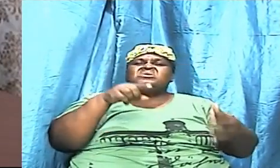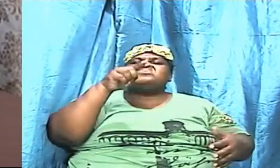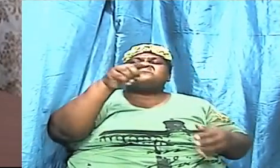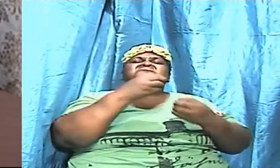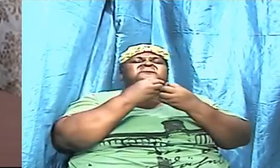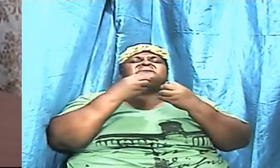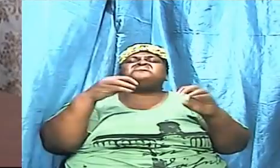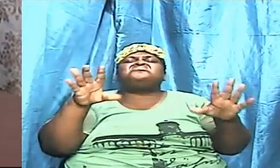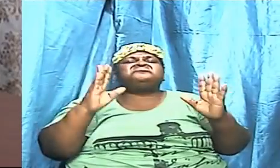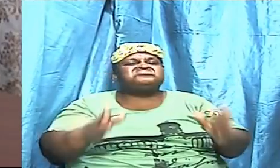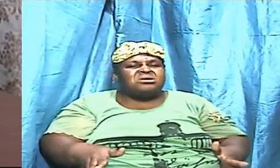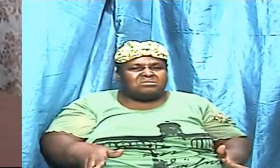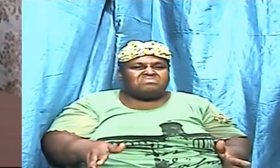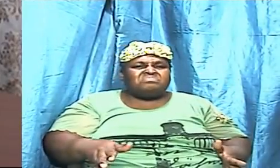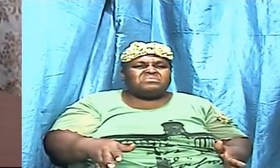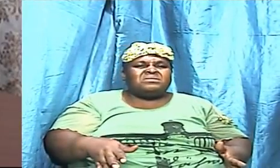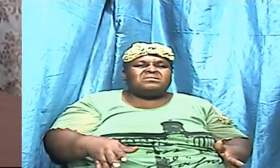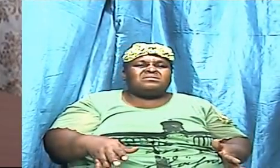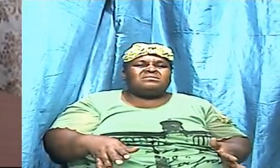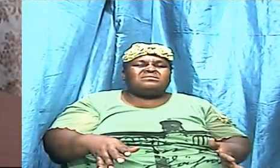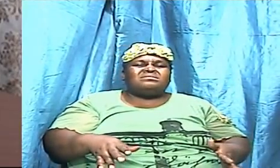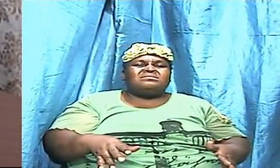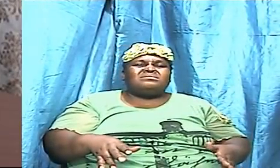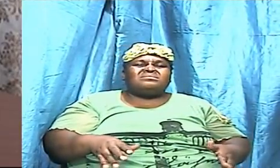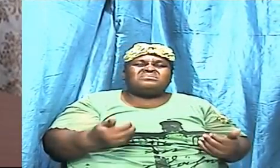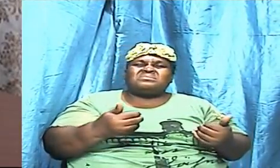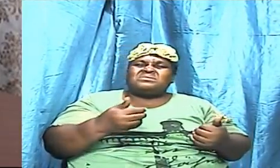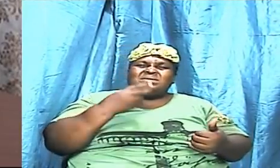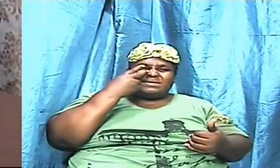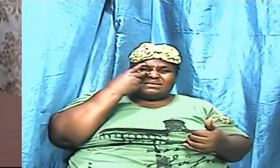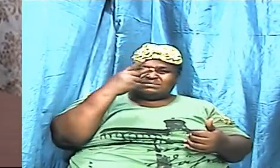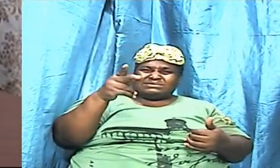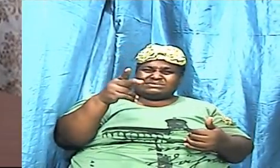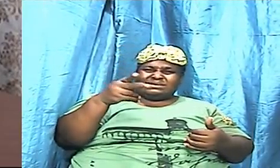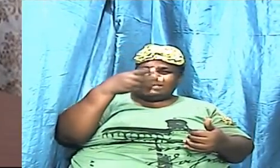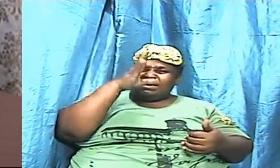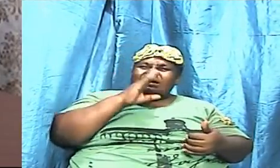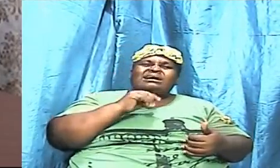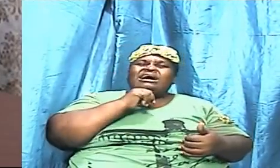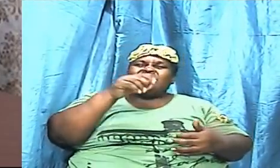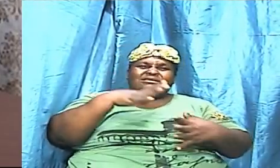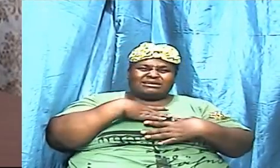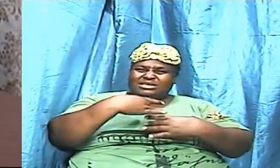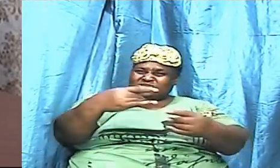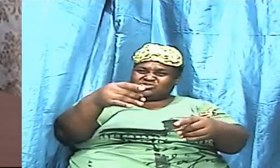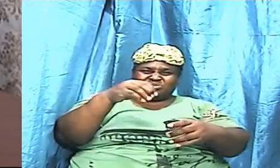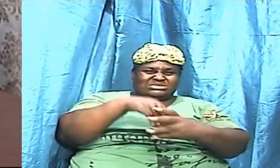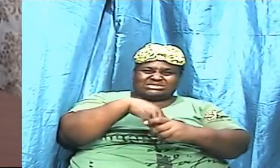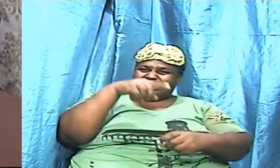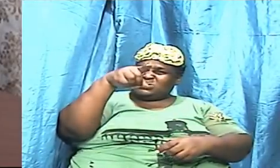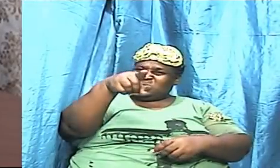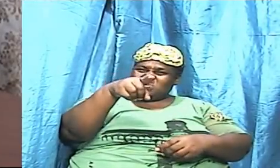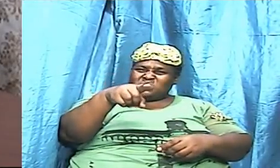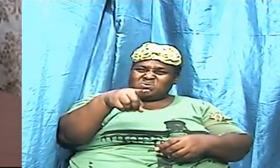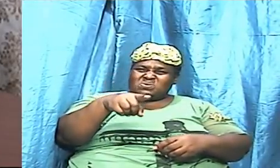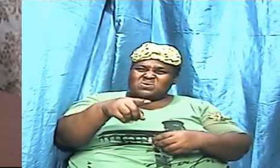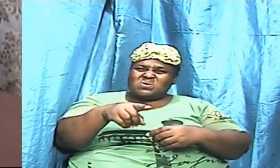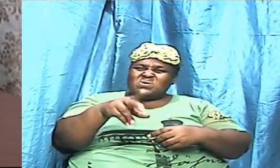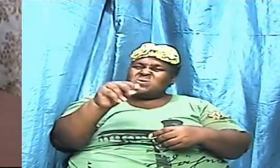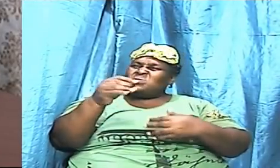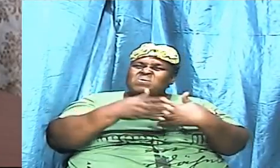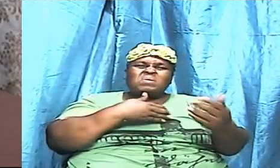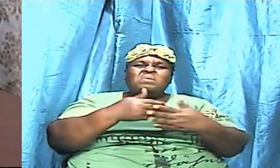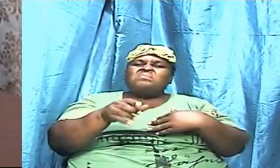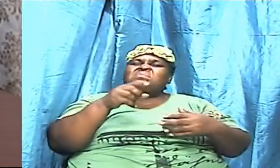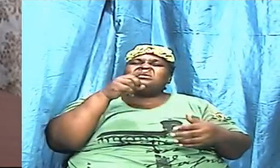loser don't you see God is not interested in you because no matter how you say God please forgive me and